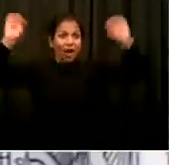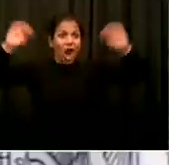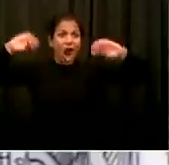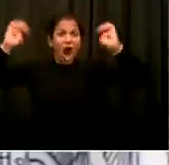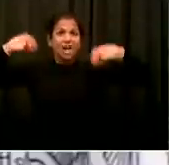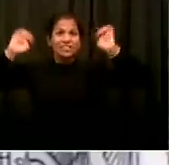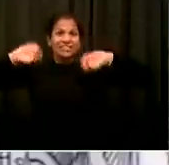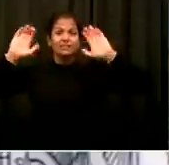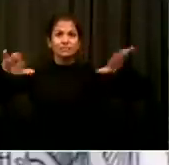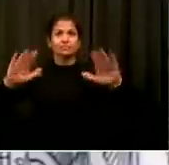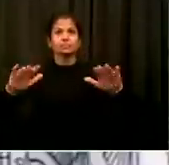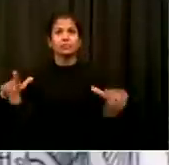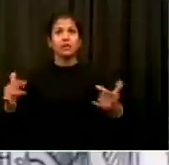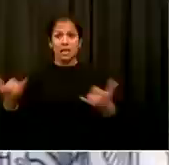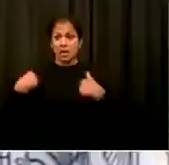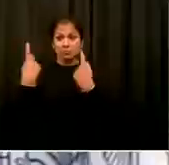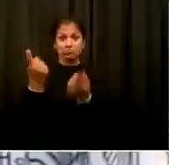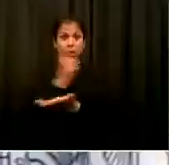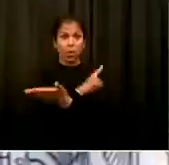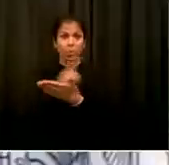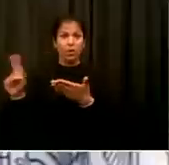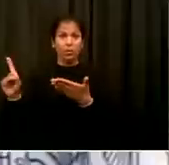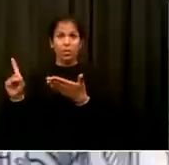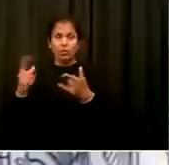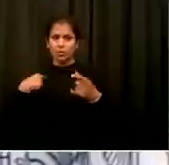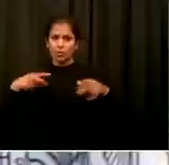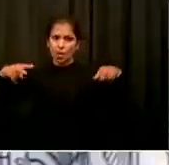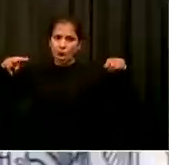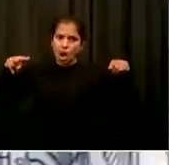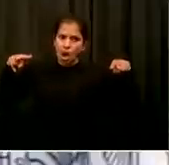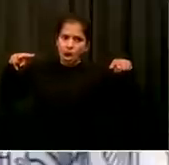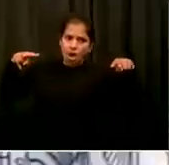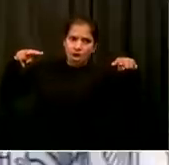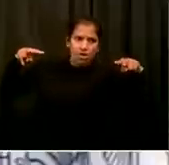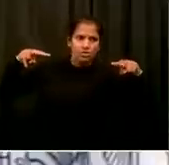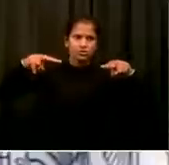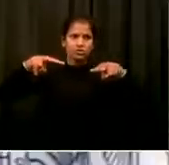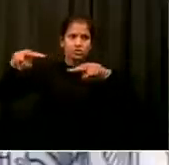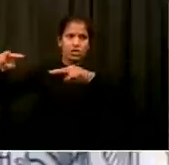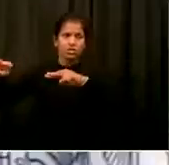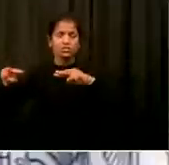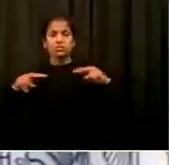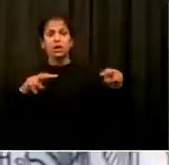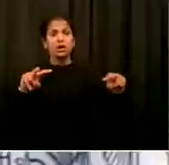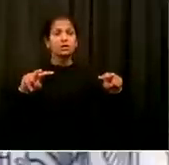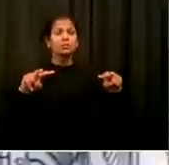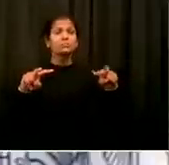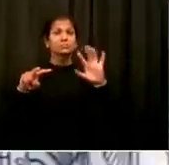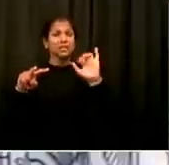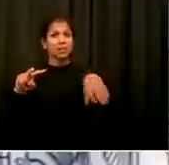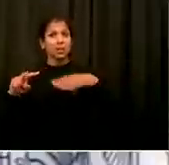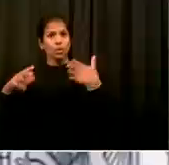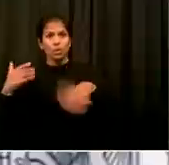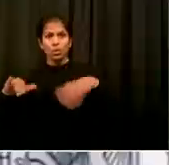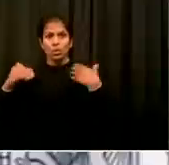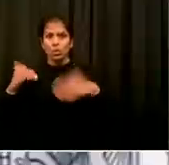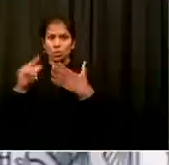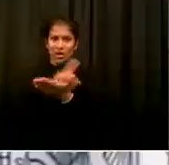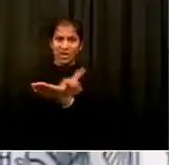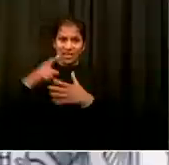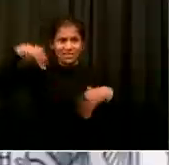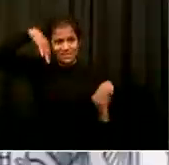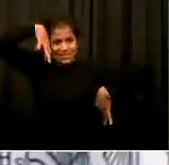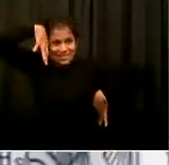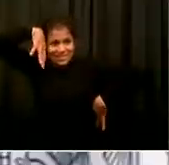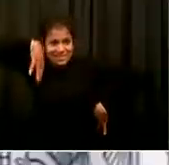we're going into our second week of the pause in the red zones and the other zones that have been established by the state.